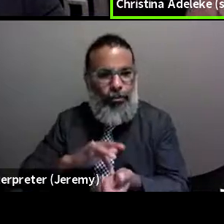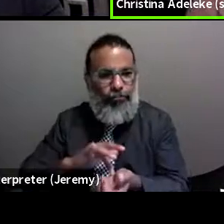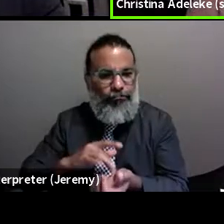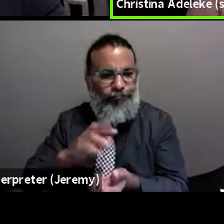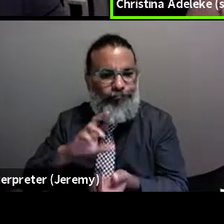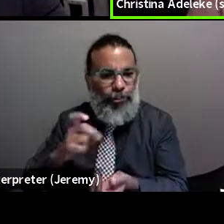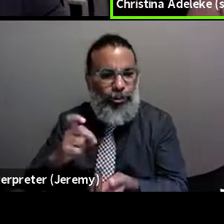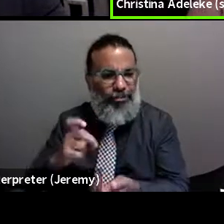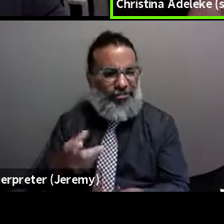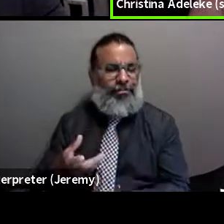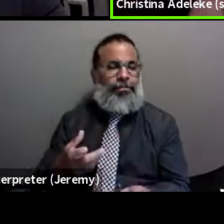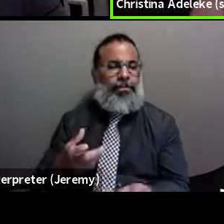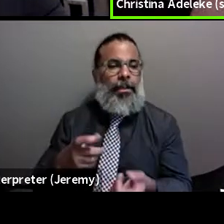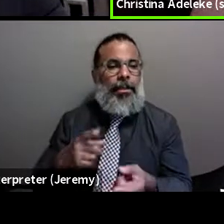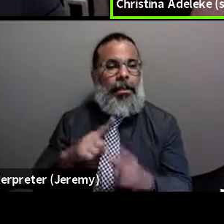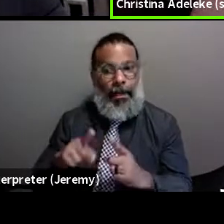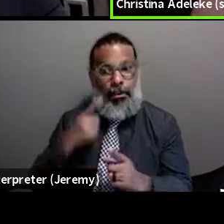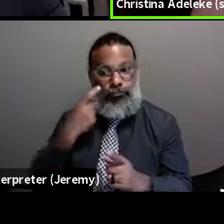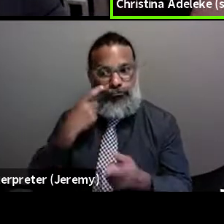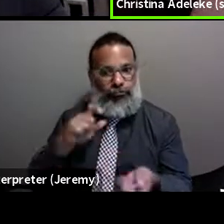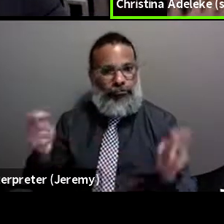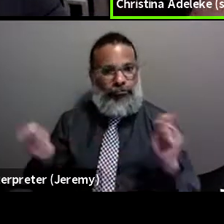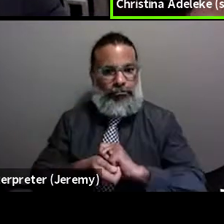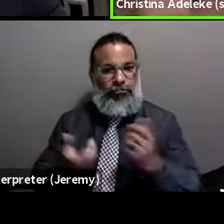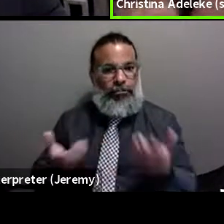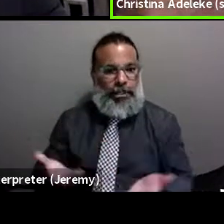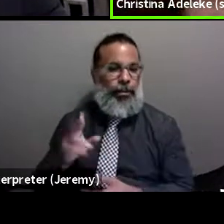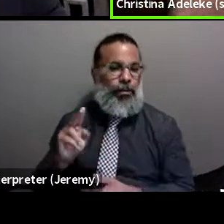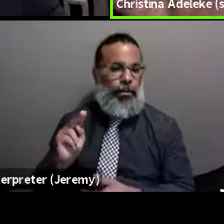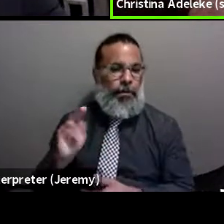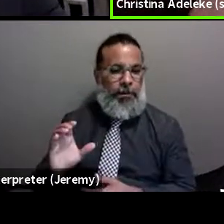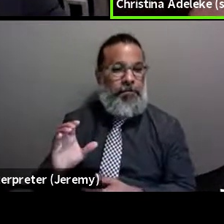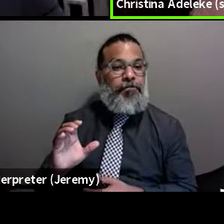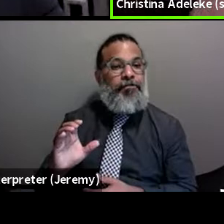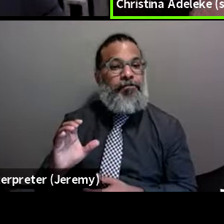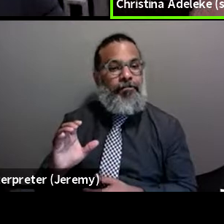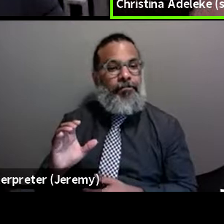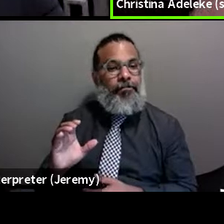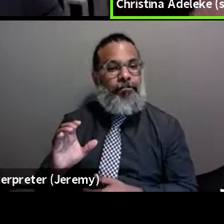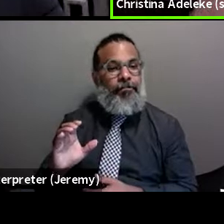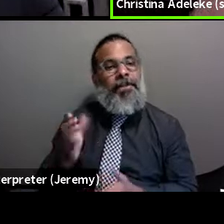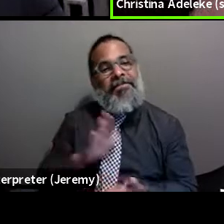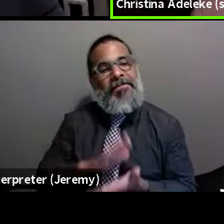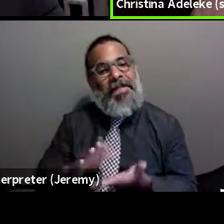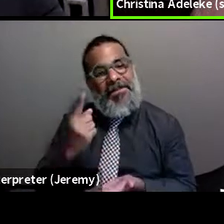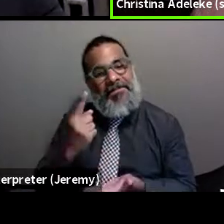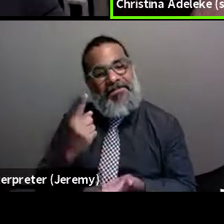that just recently happened in North Carolina, so I feel like we have one good thing going on.